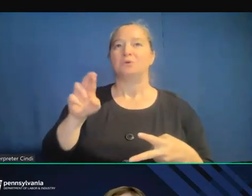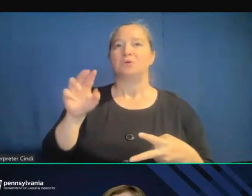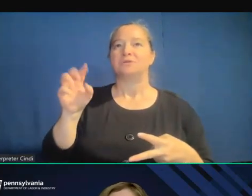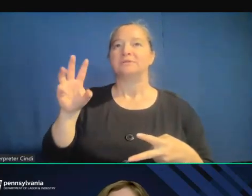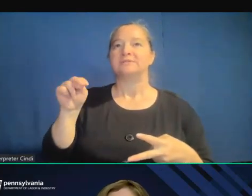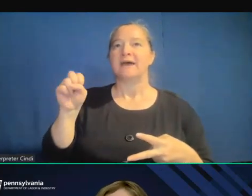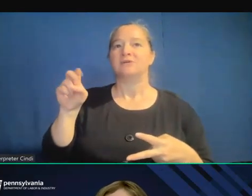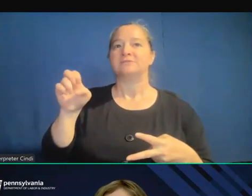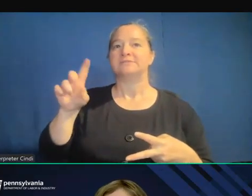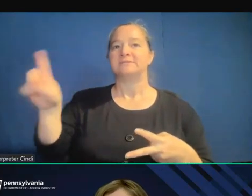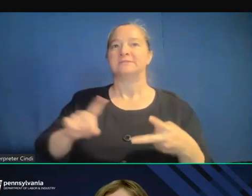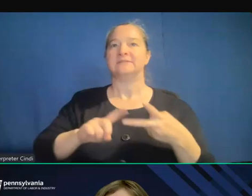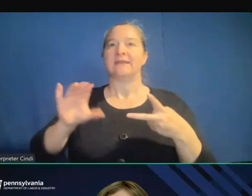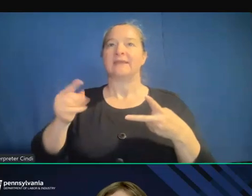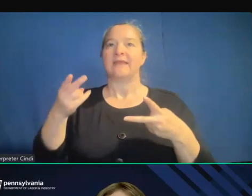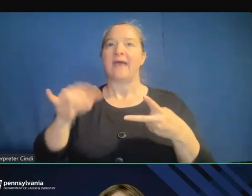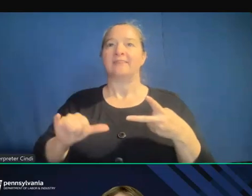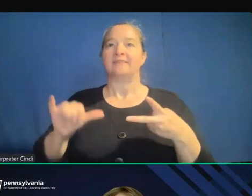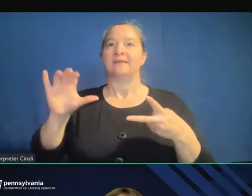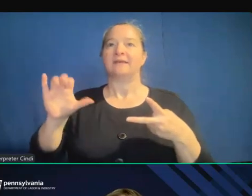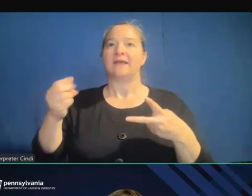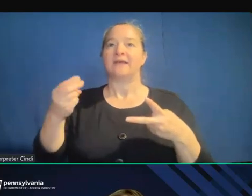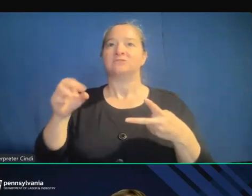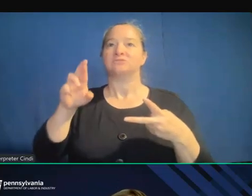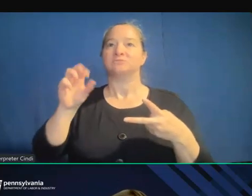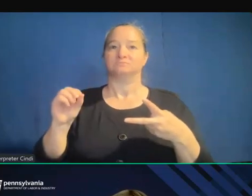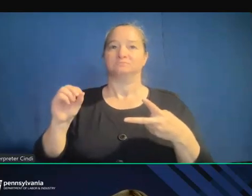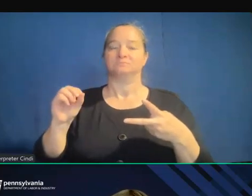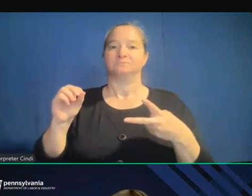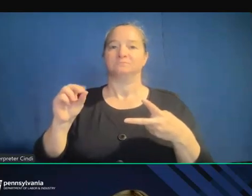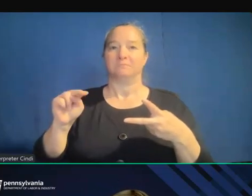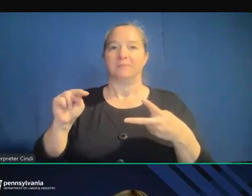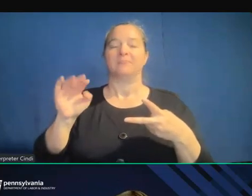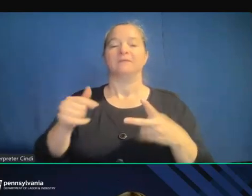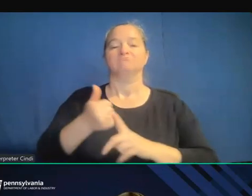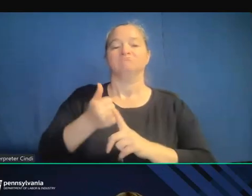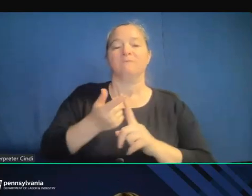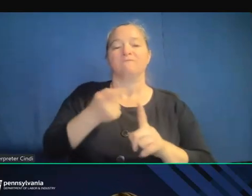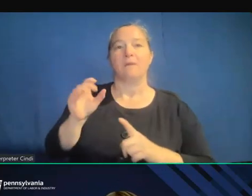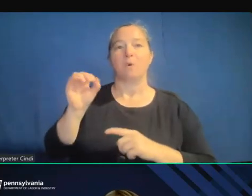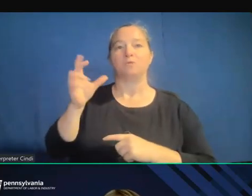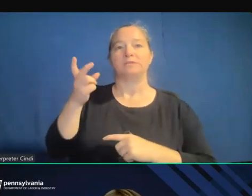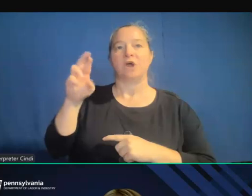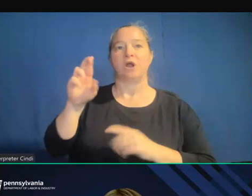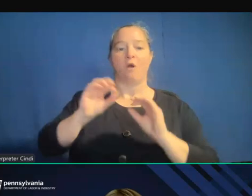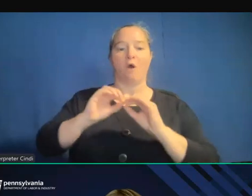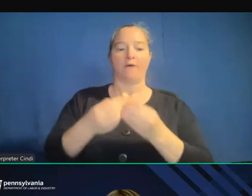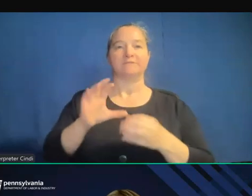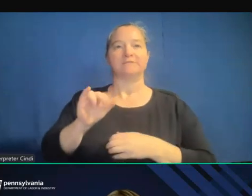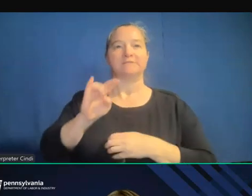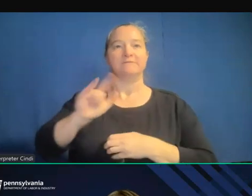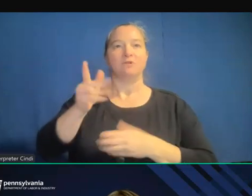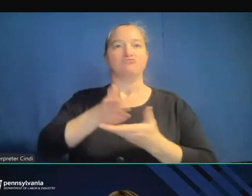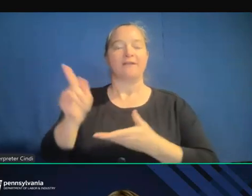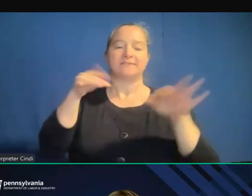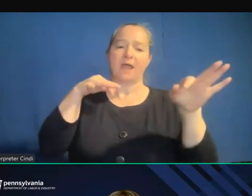joined us to call in the Office of Civil Rights. And with that said, please listen to what they have today and